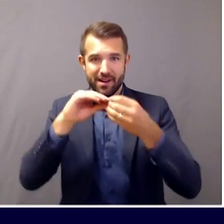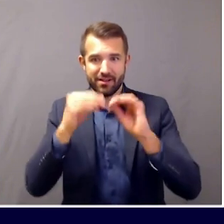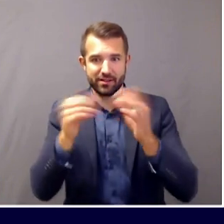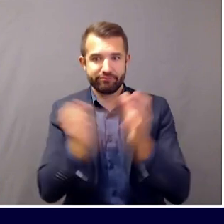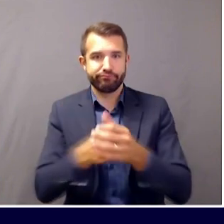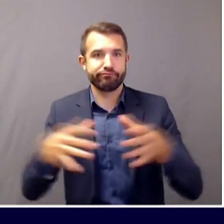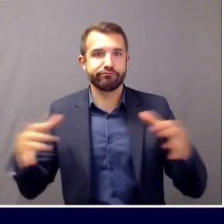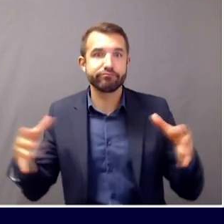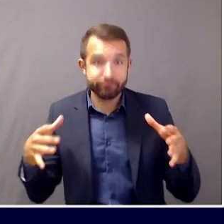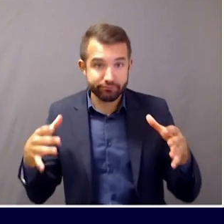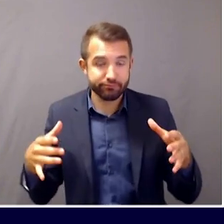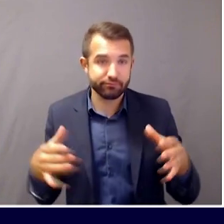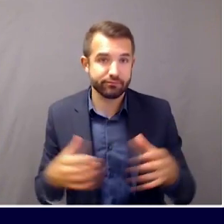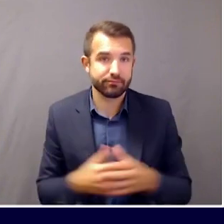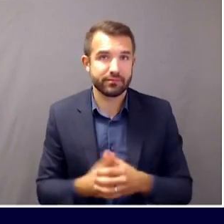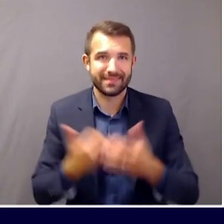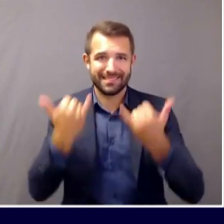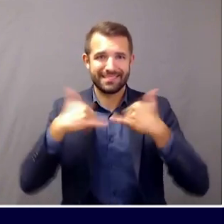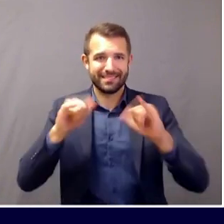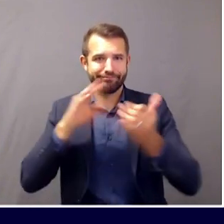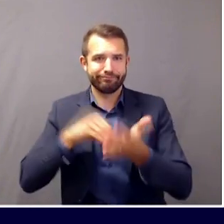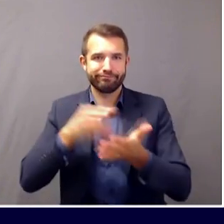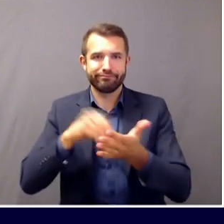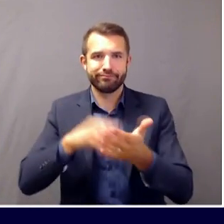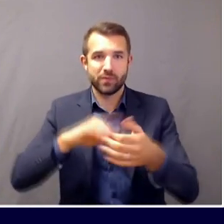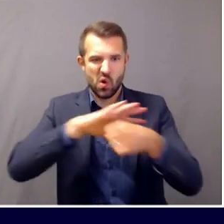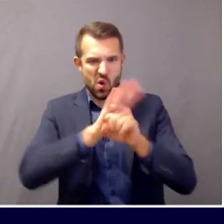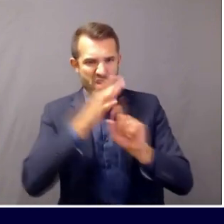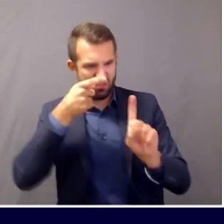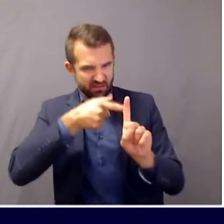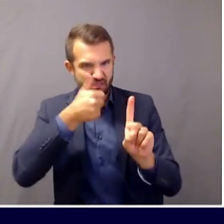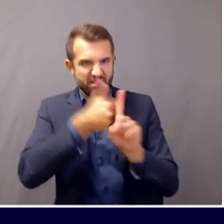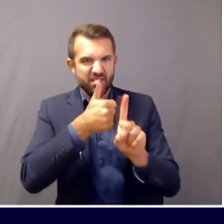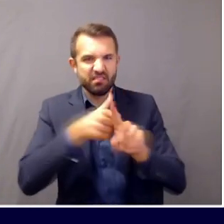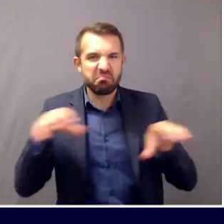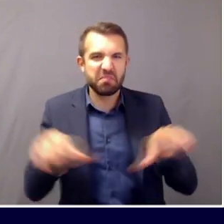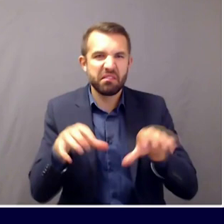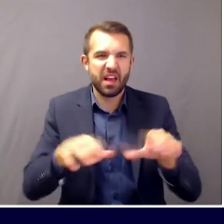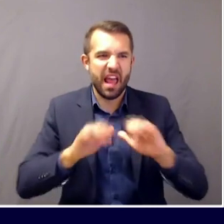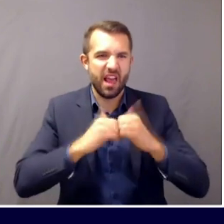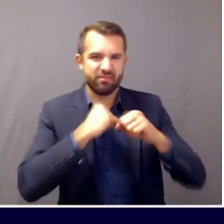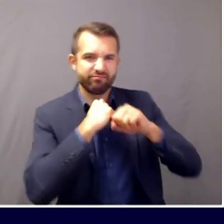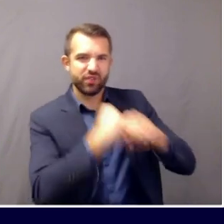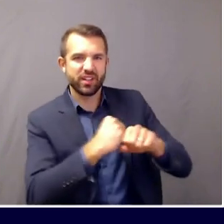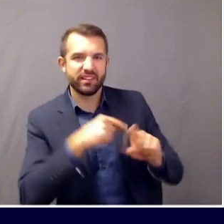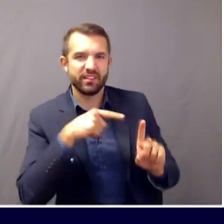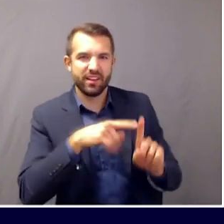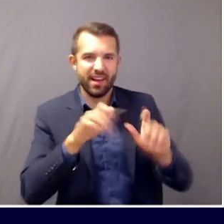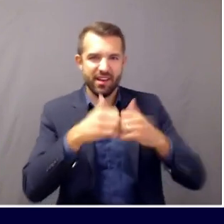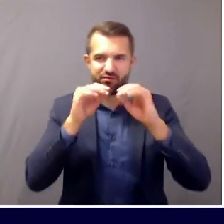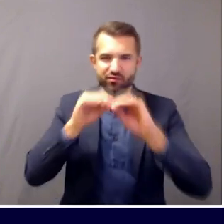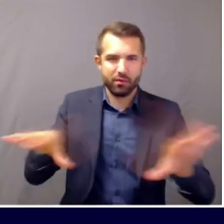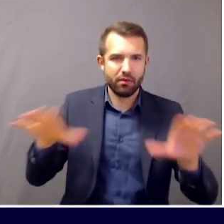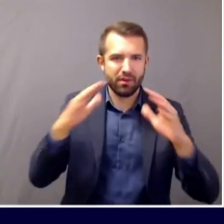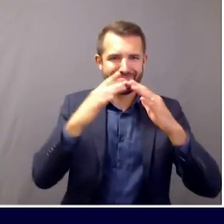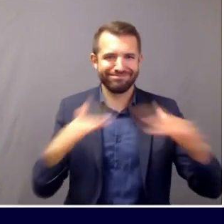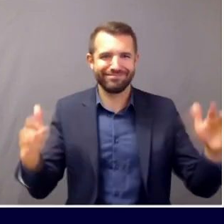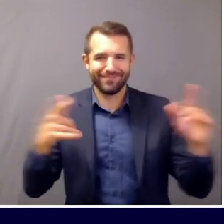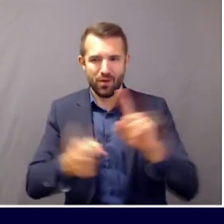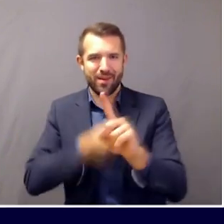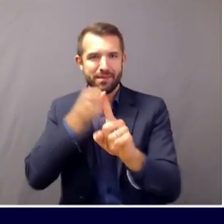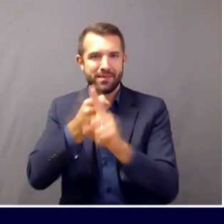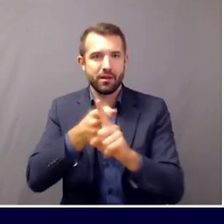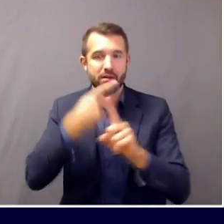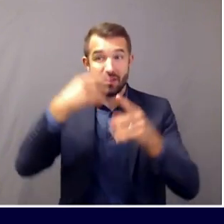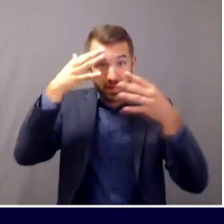as well as how we're prepared to prevent the spread that affects our business reopening decisions. So I think it's too early to say